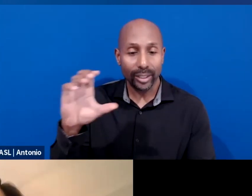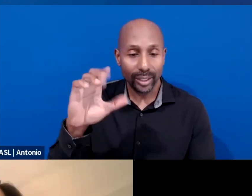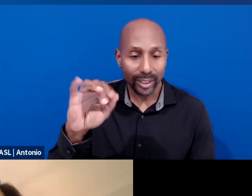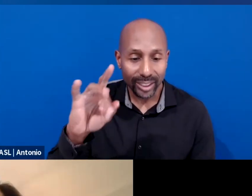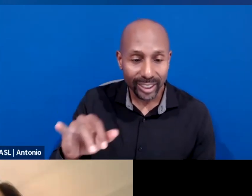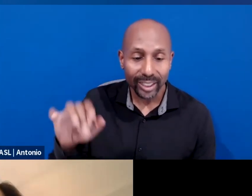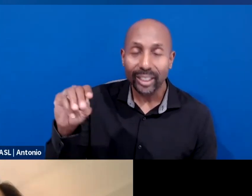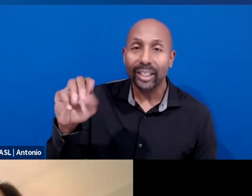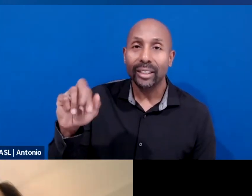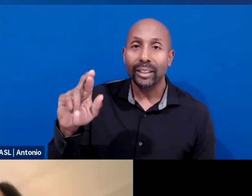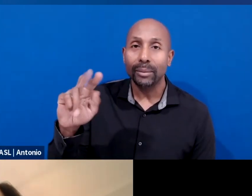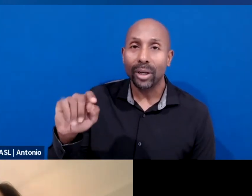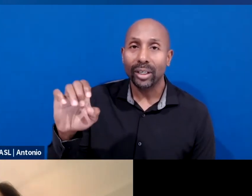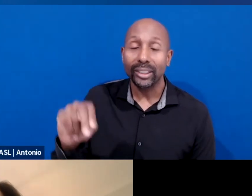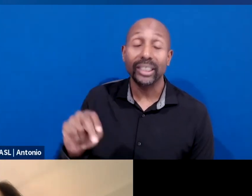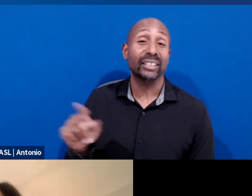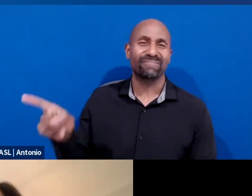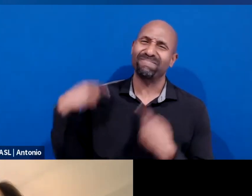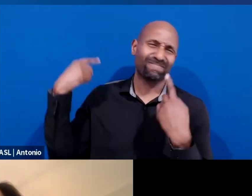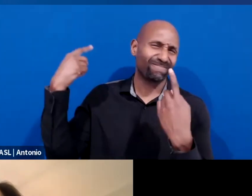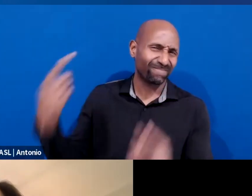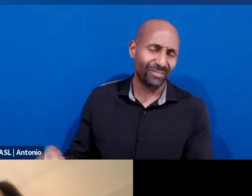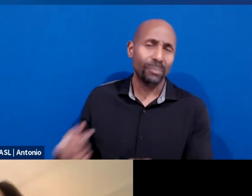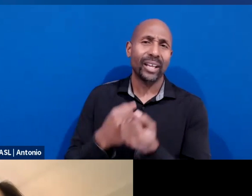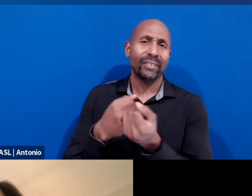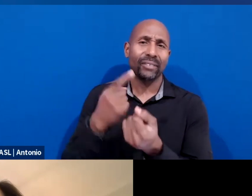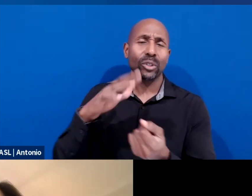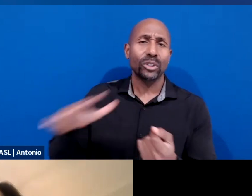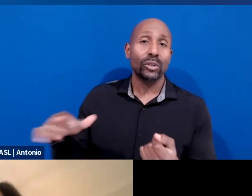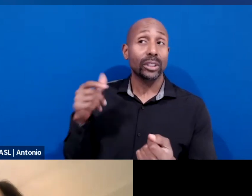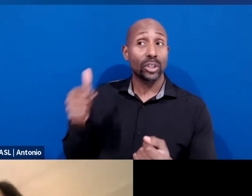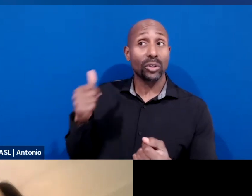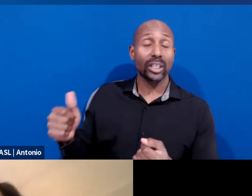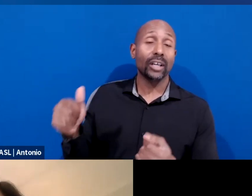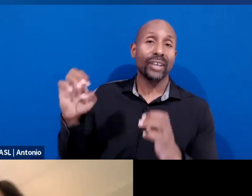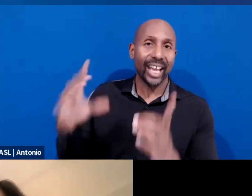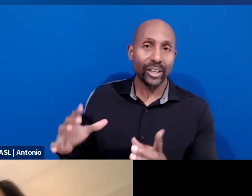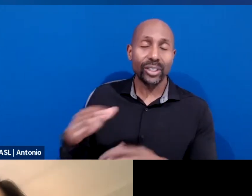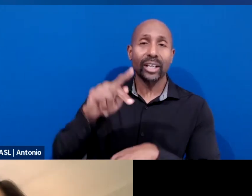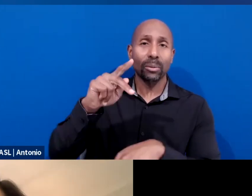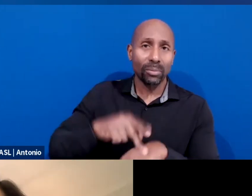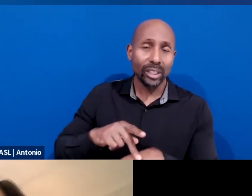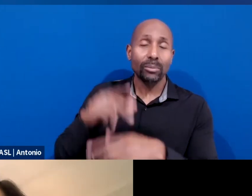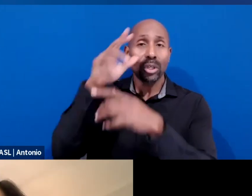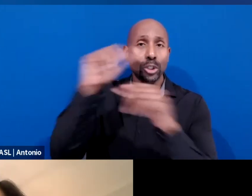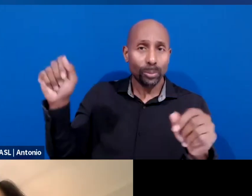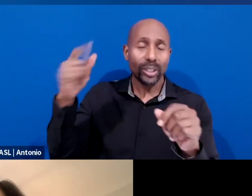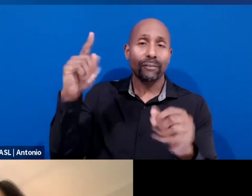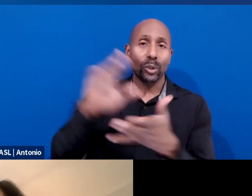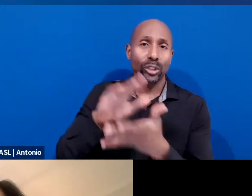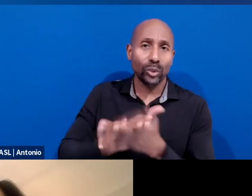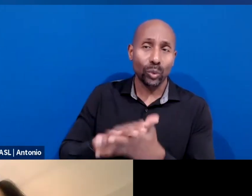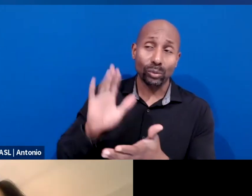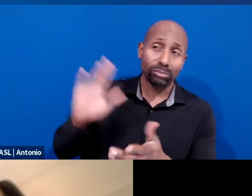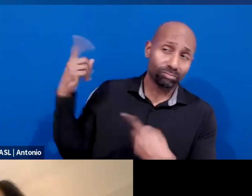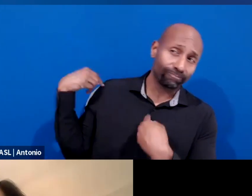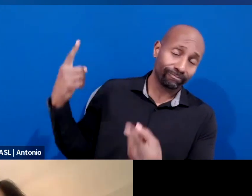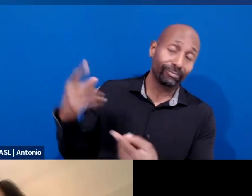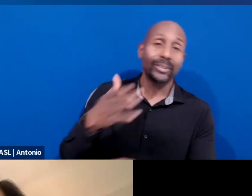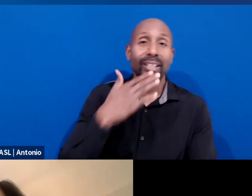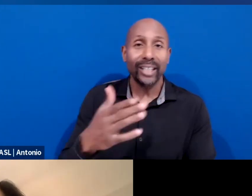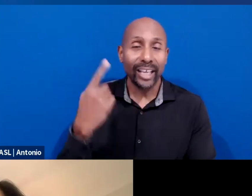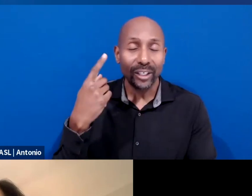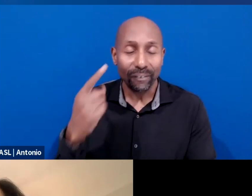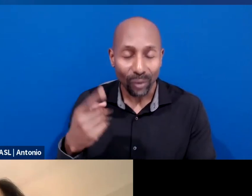advocate for children having served as an educator, principal, and superintendent of schools. Thank you for having me.